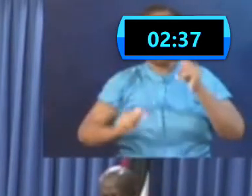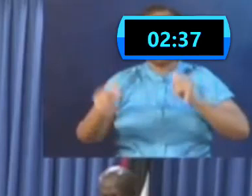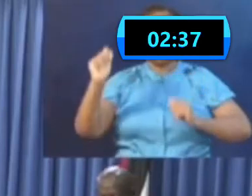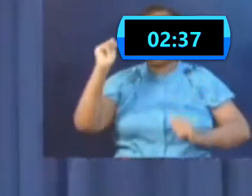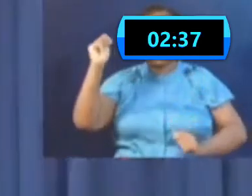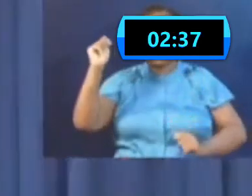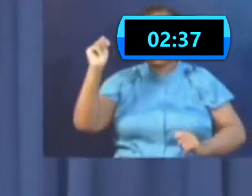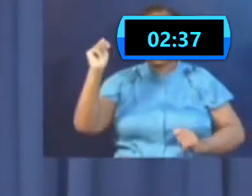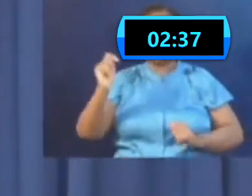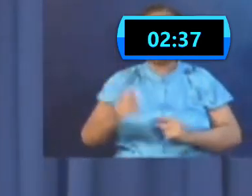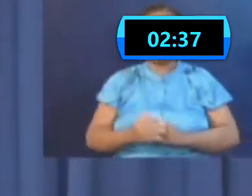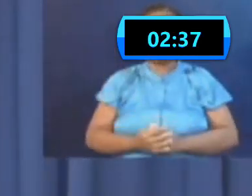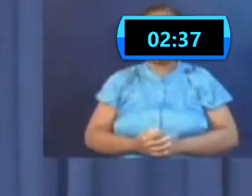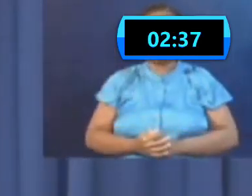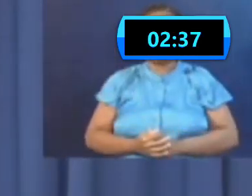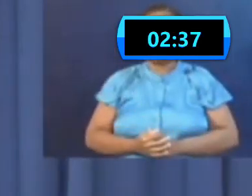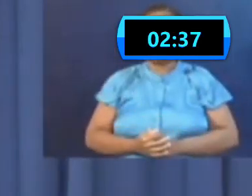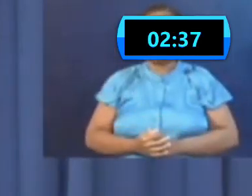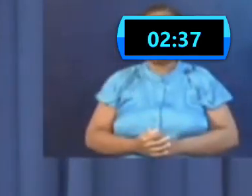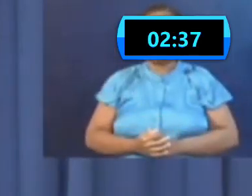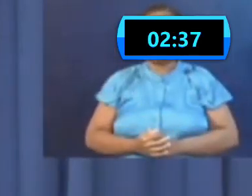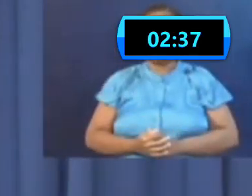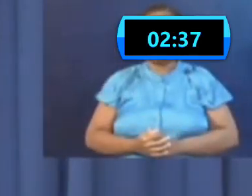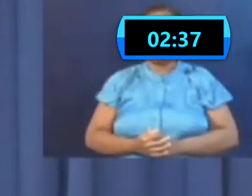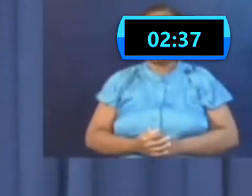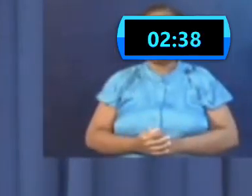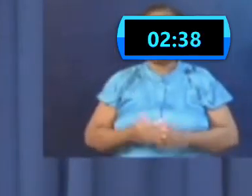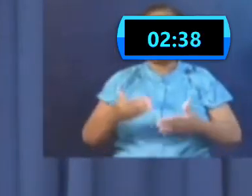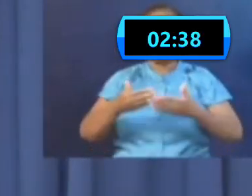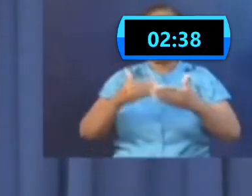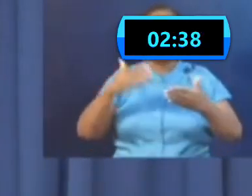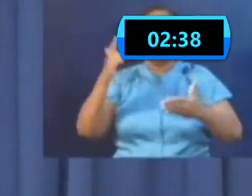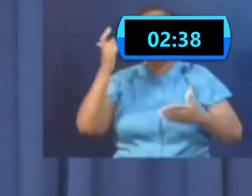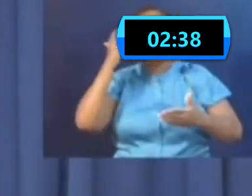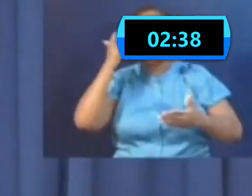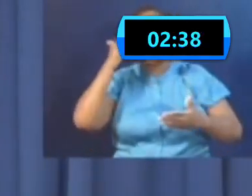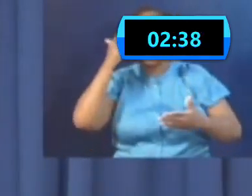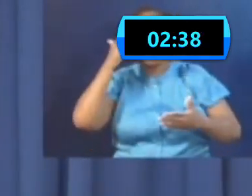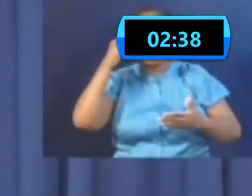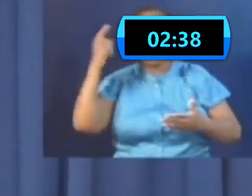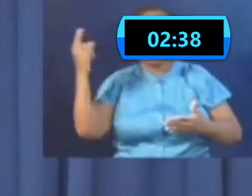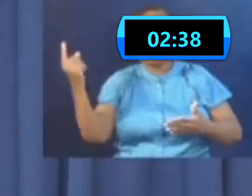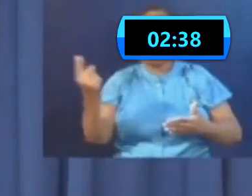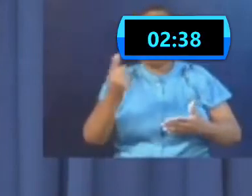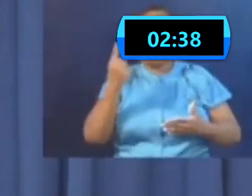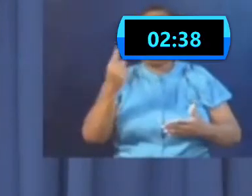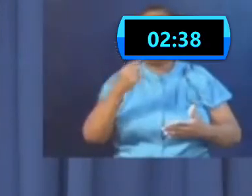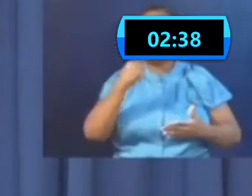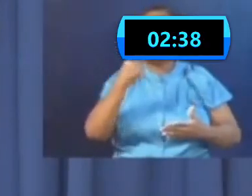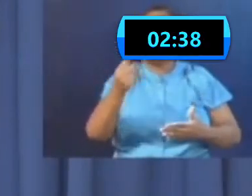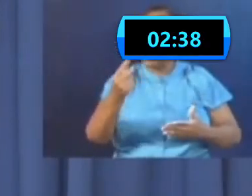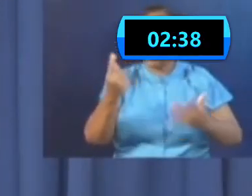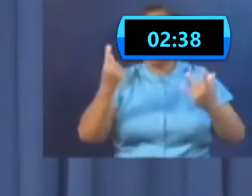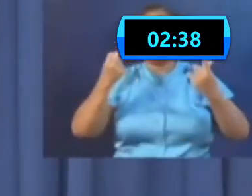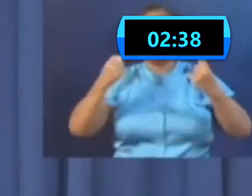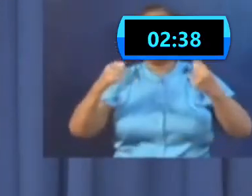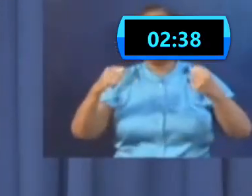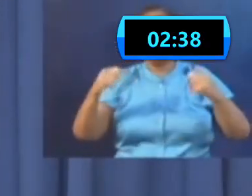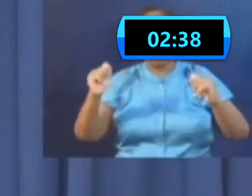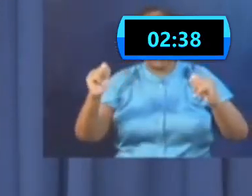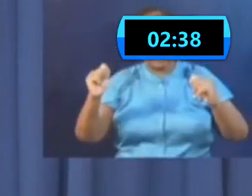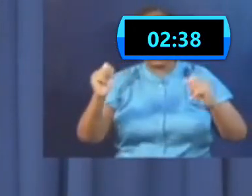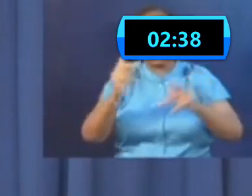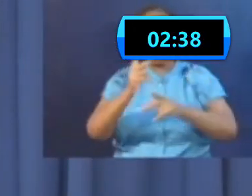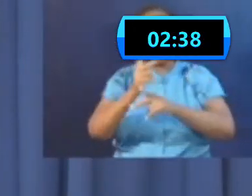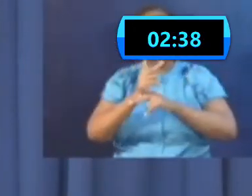in. You may recall that we always said that we were trying to maintain our hospital capacity at